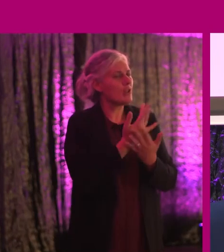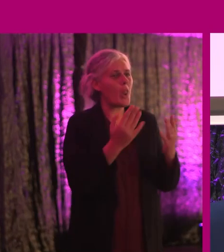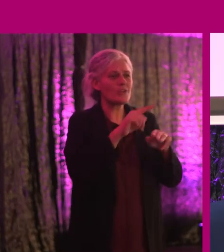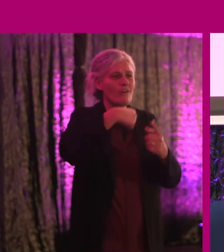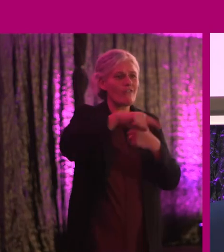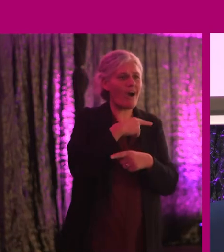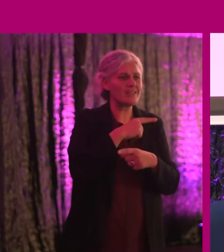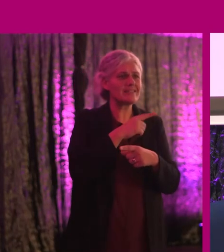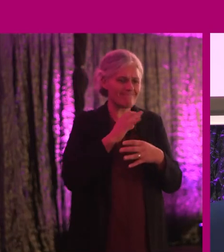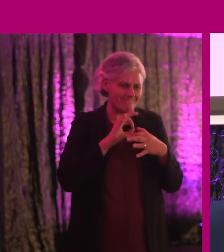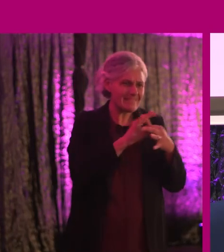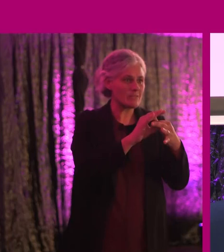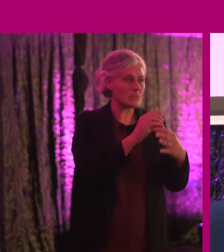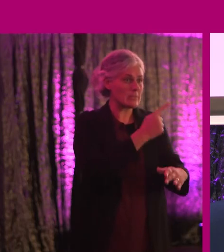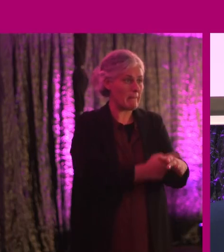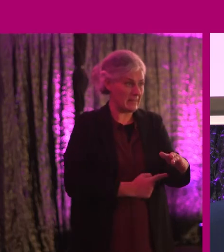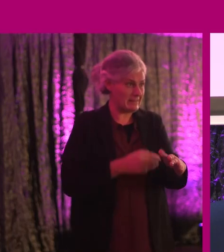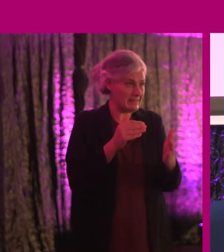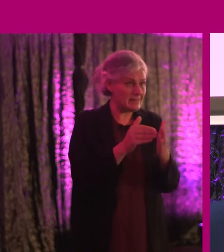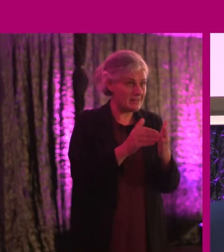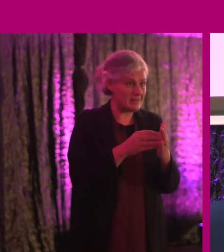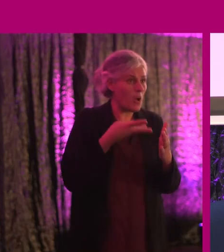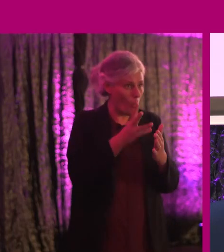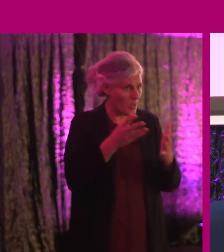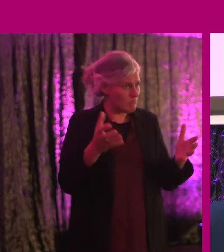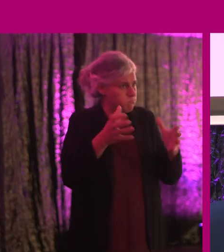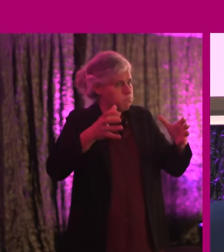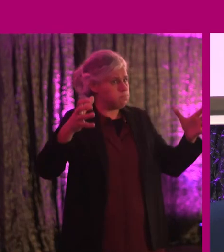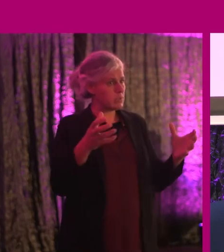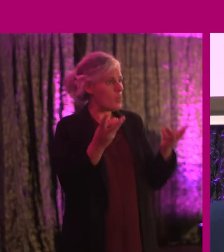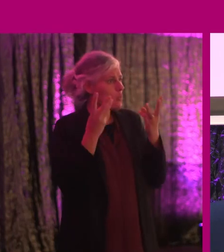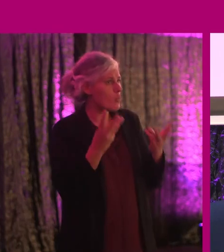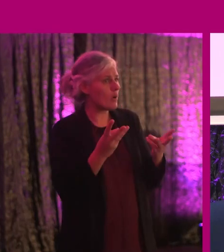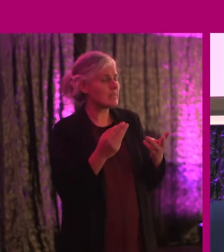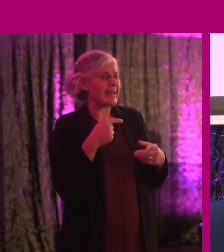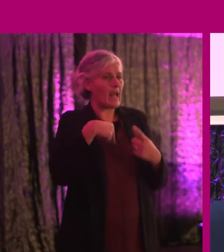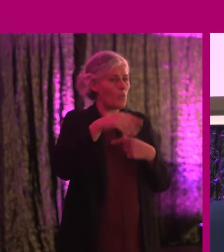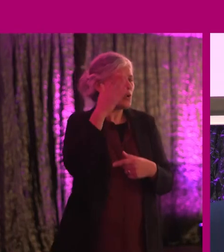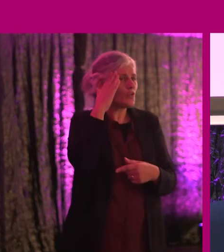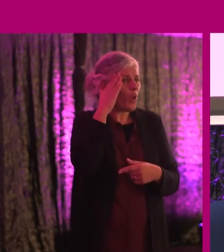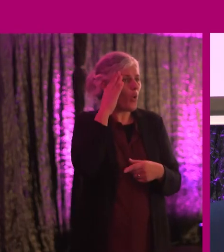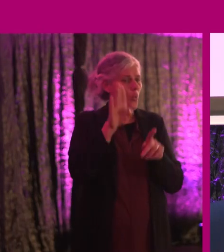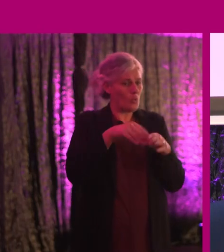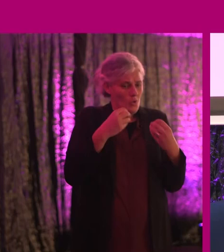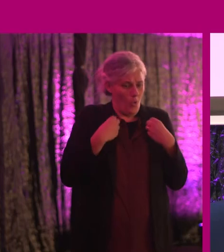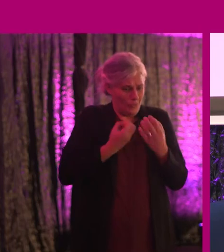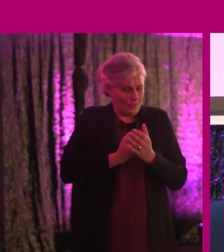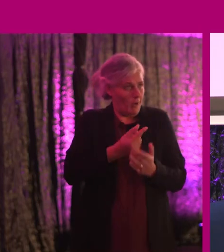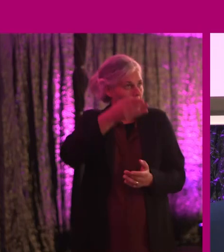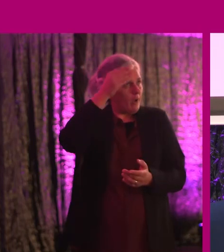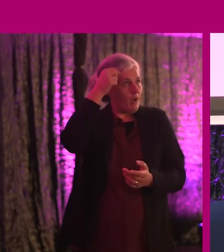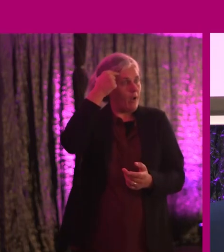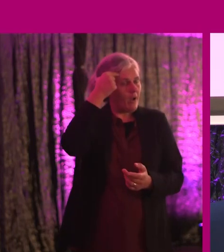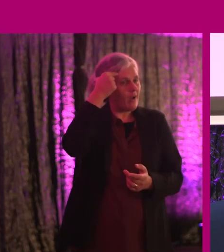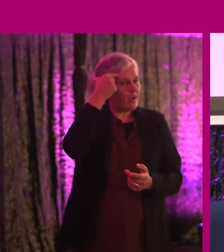who are connected to disability. And when we raise that voice, and we know that it's with our own story in mind. And